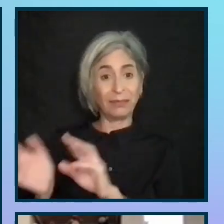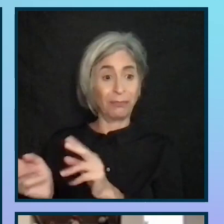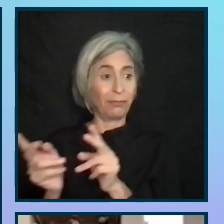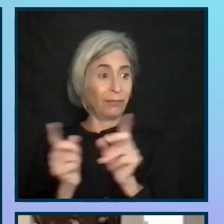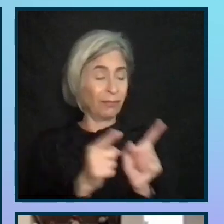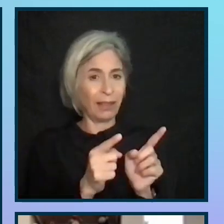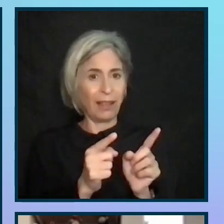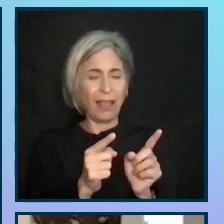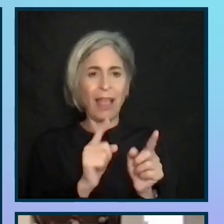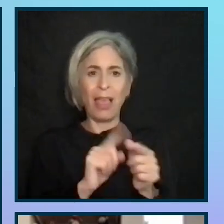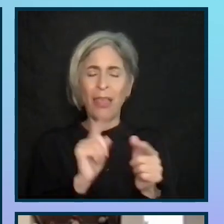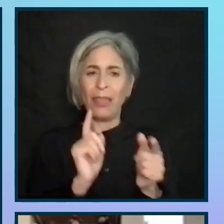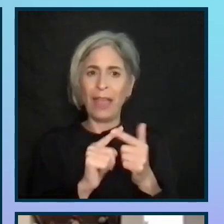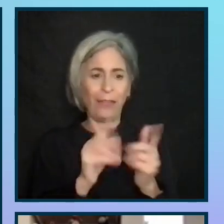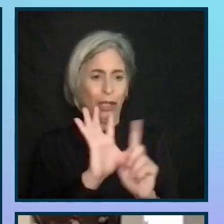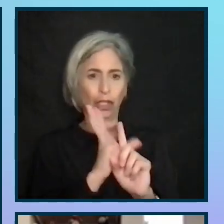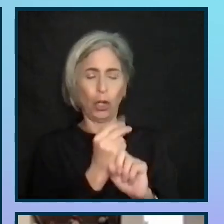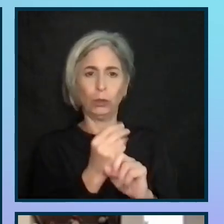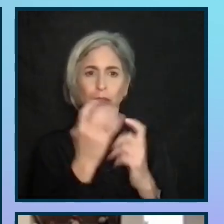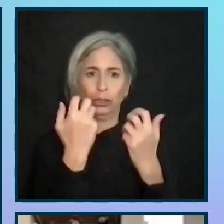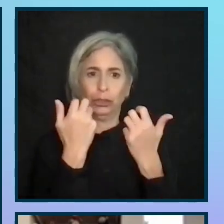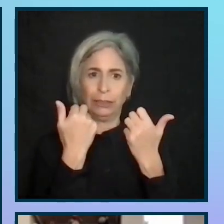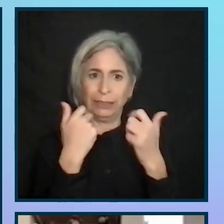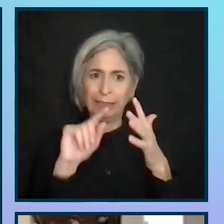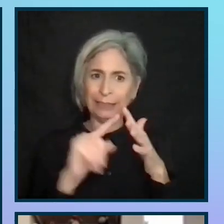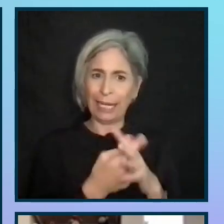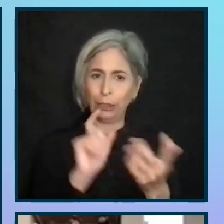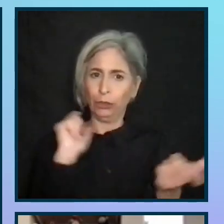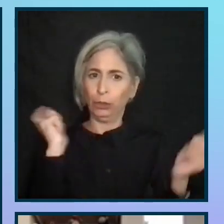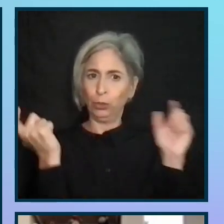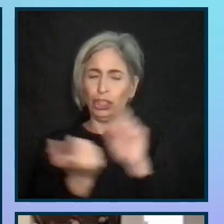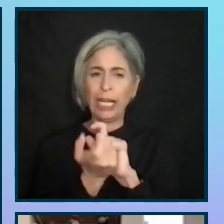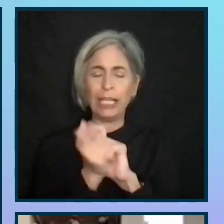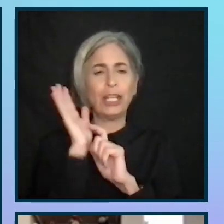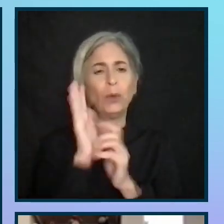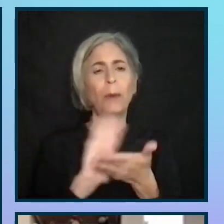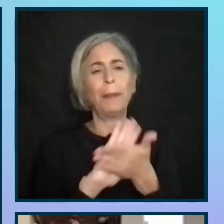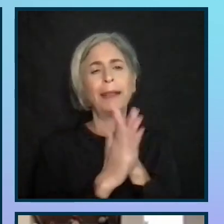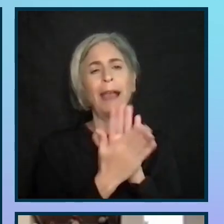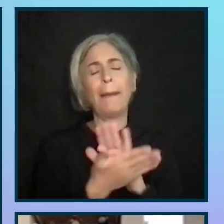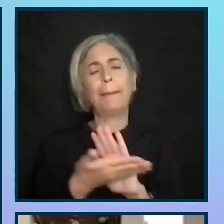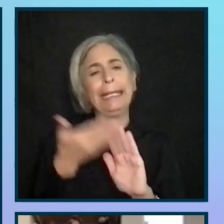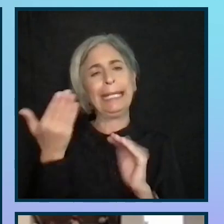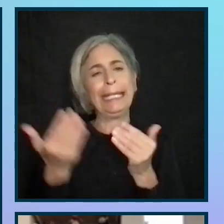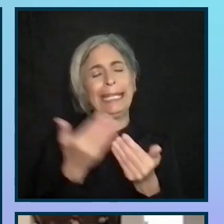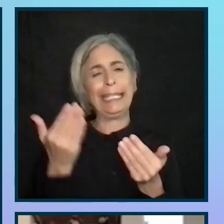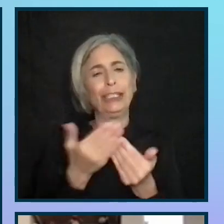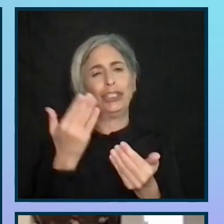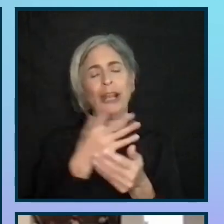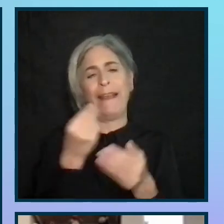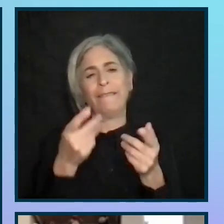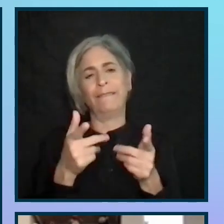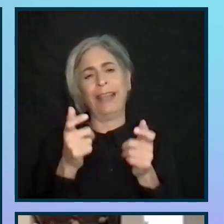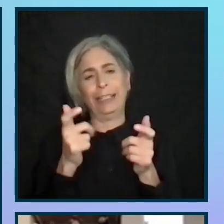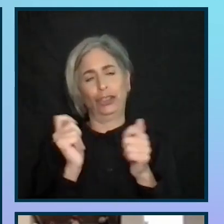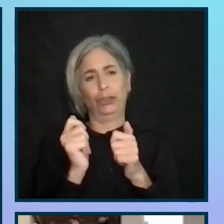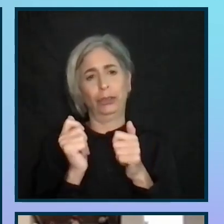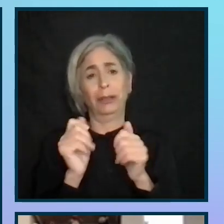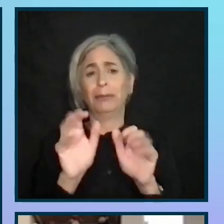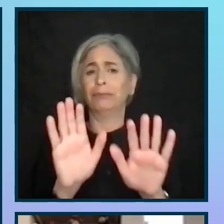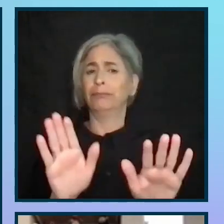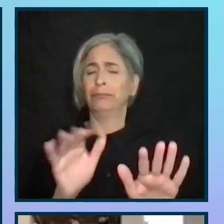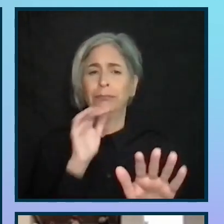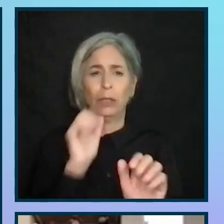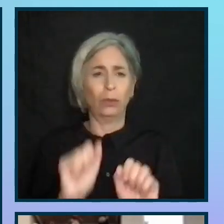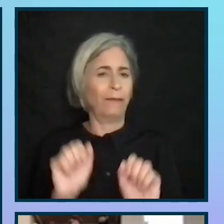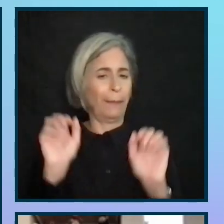that are ever fixed, and once the culture starts to shift, these things will become easier and happen faster. So don't give up on that process.